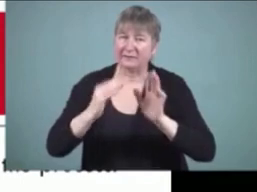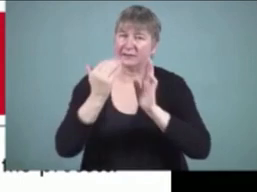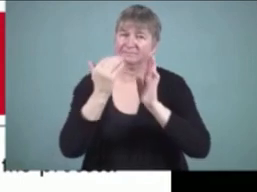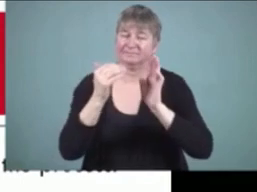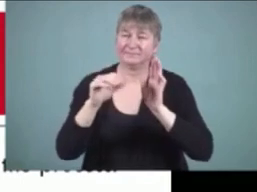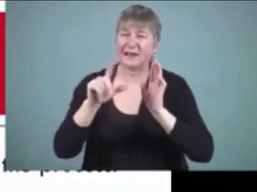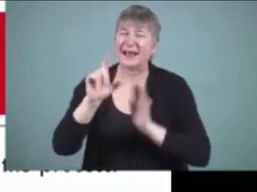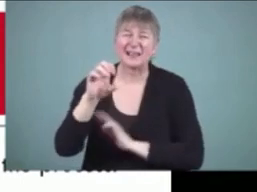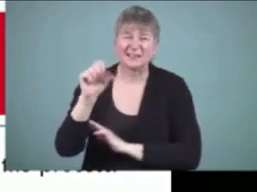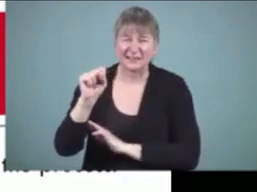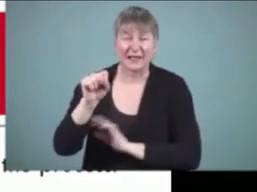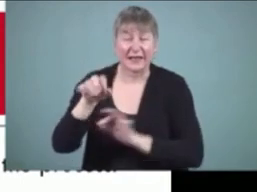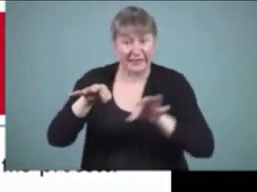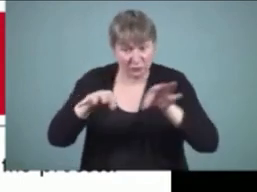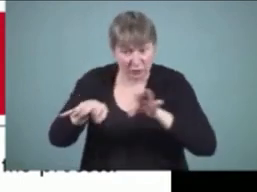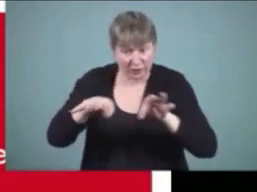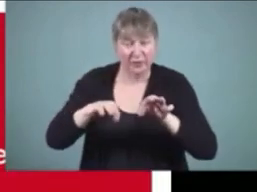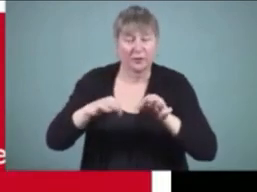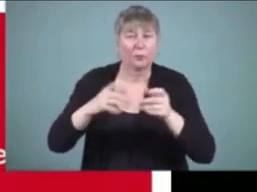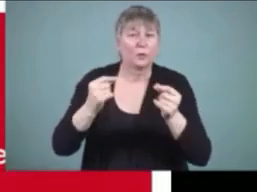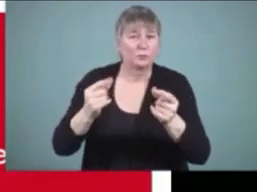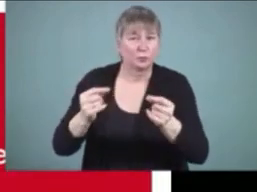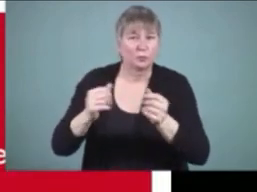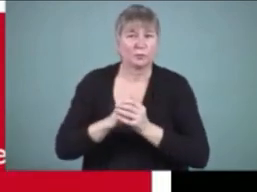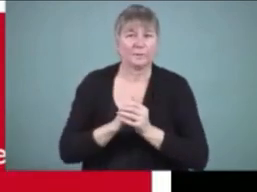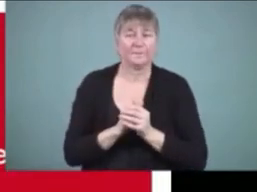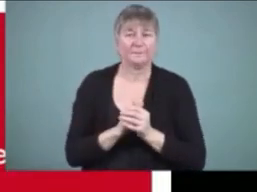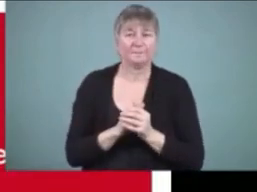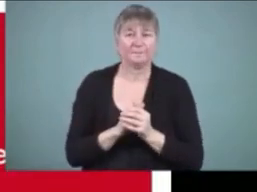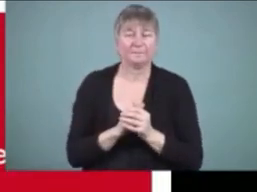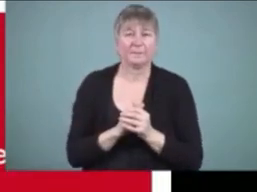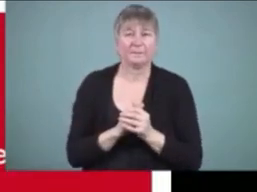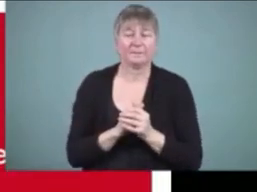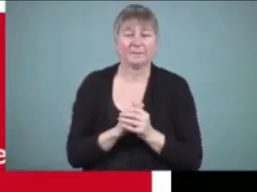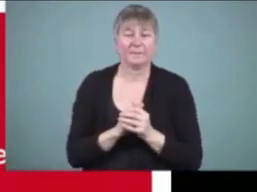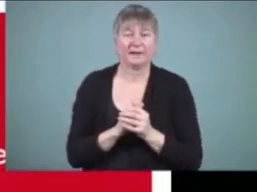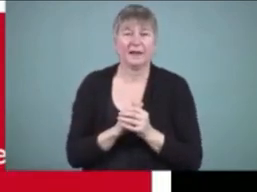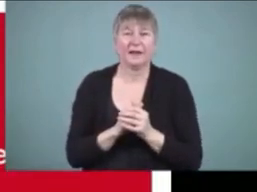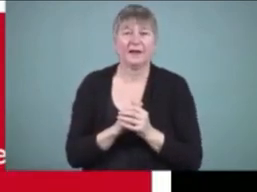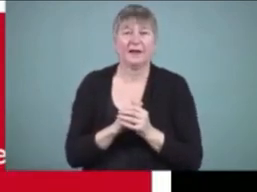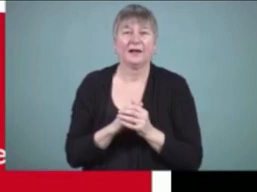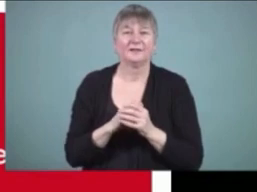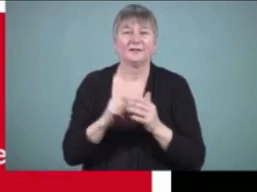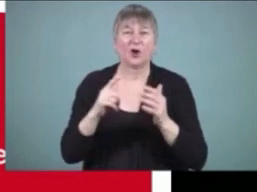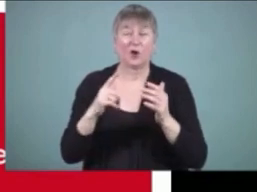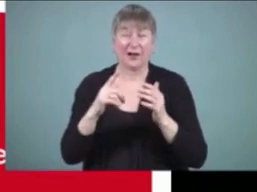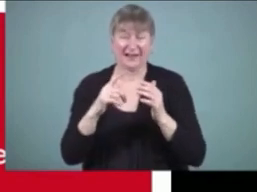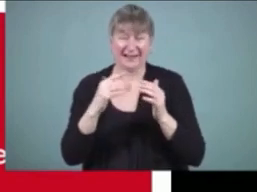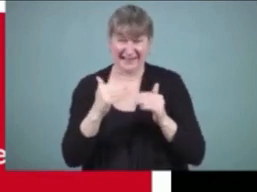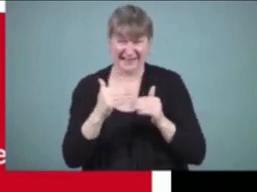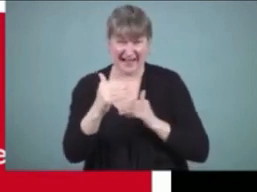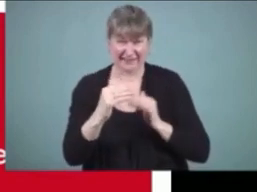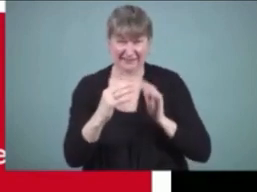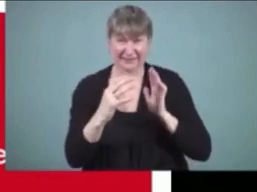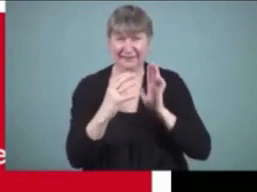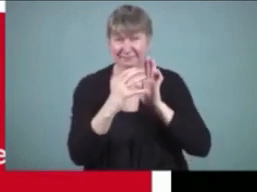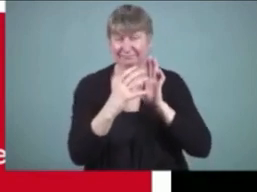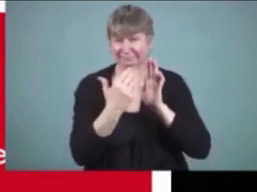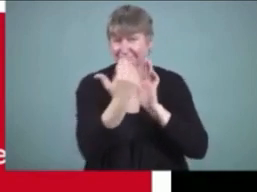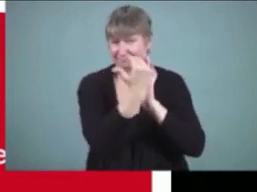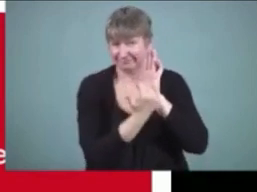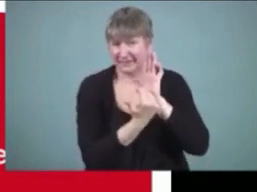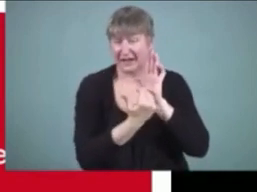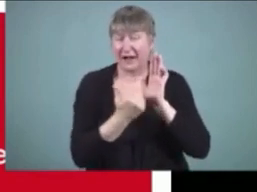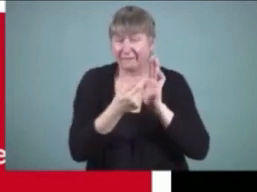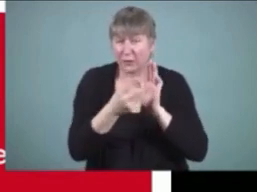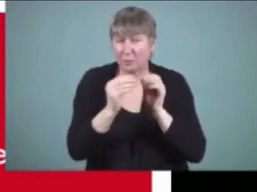so in the next section just before we finish i want to just give you a few strategies and a bit more